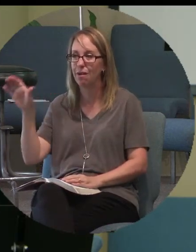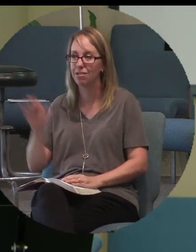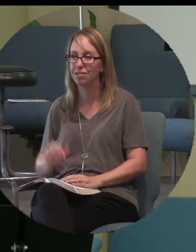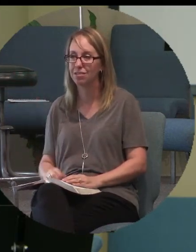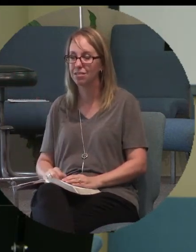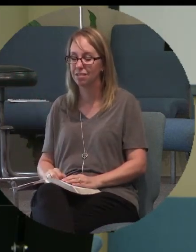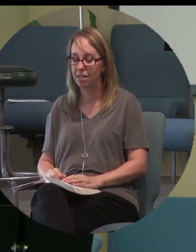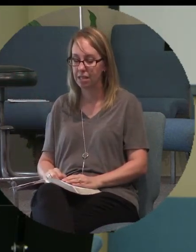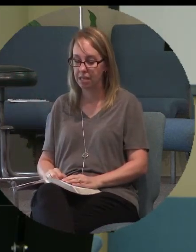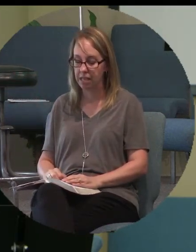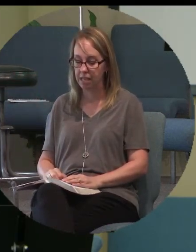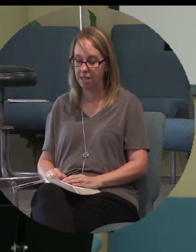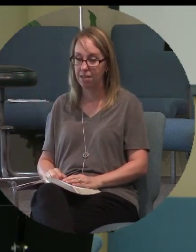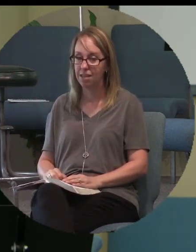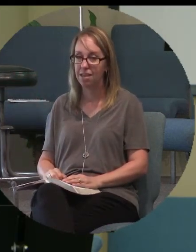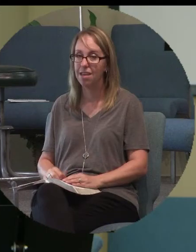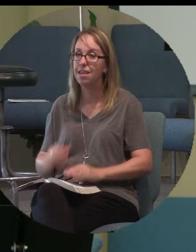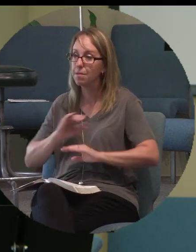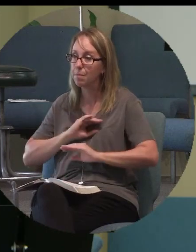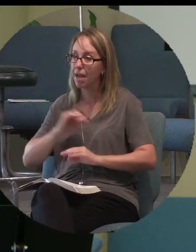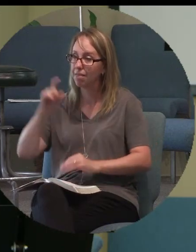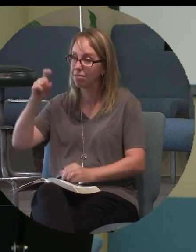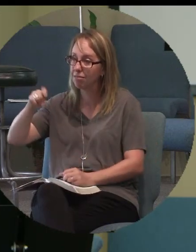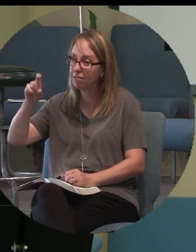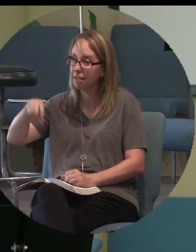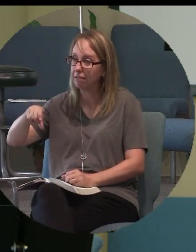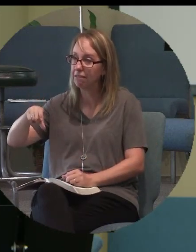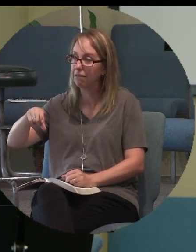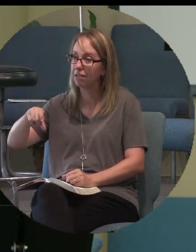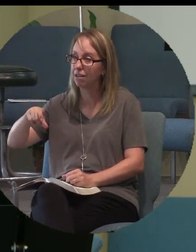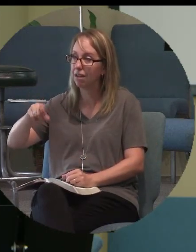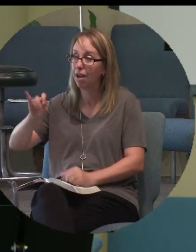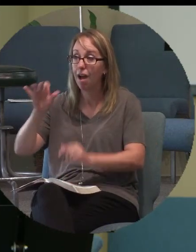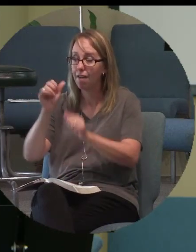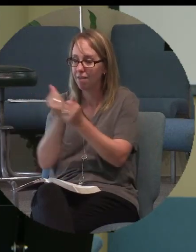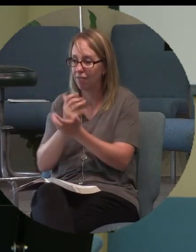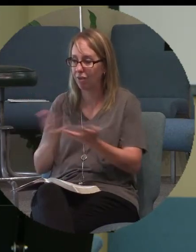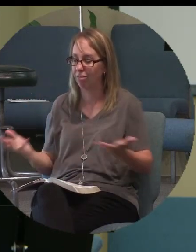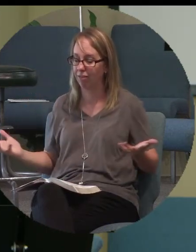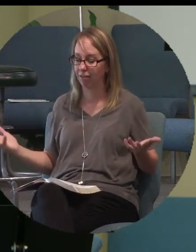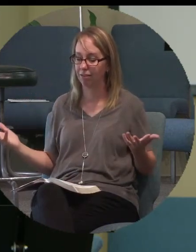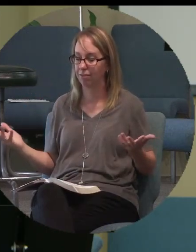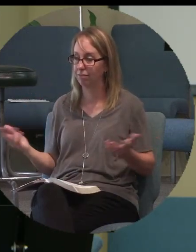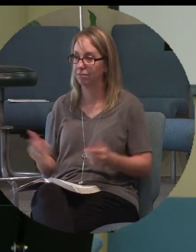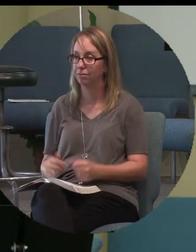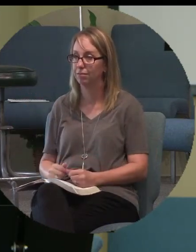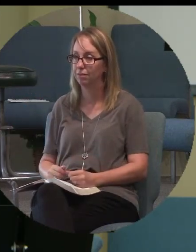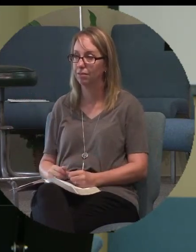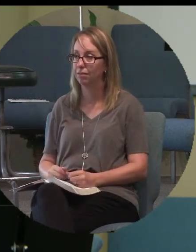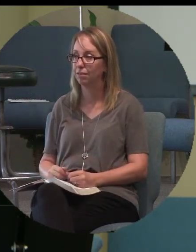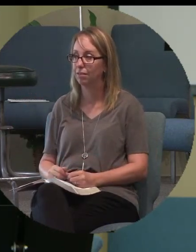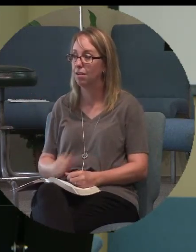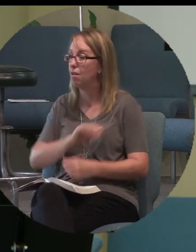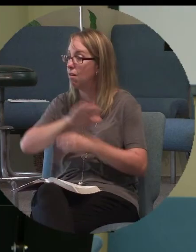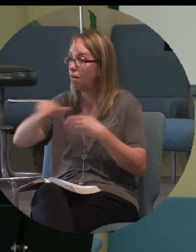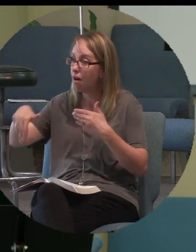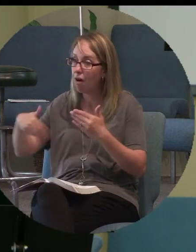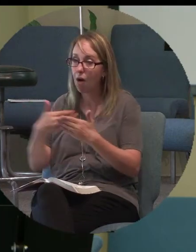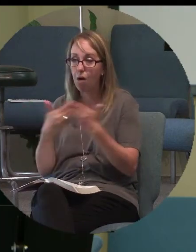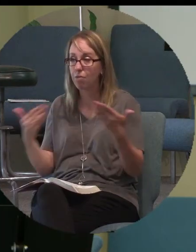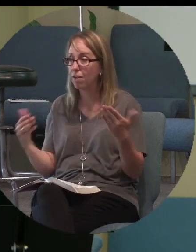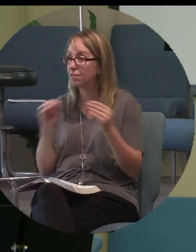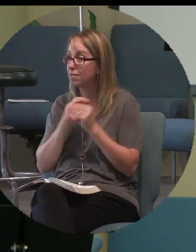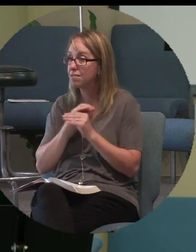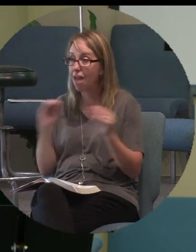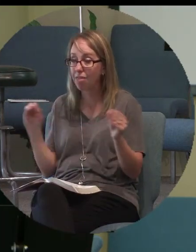was he met the need of everything of all things. Nothing